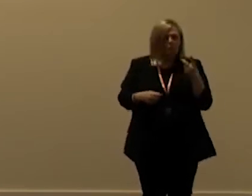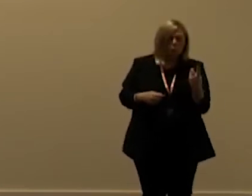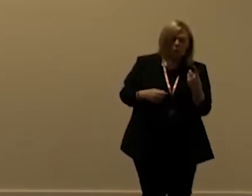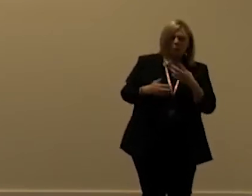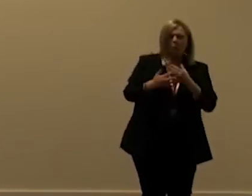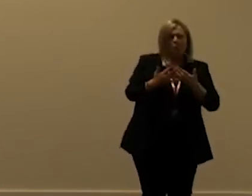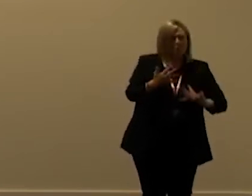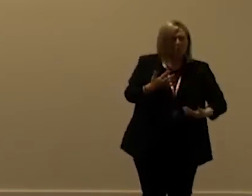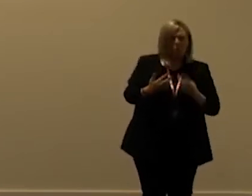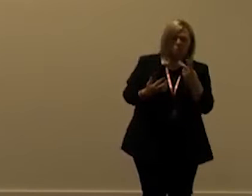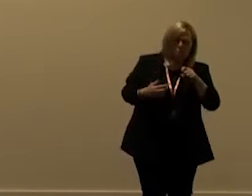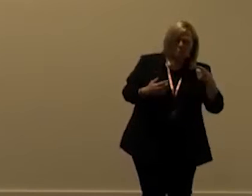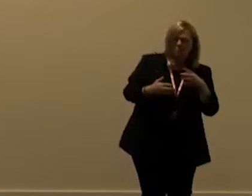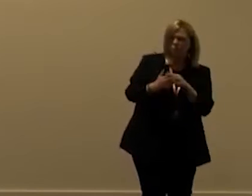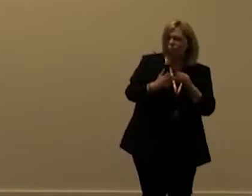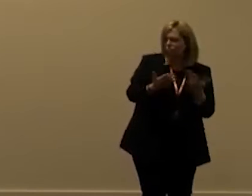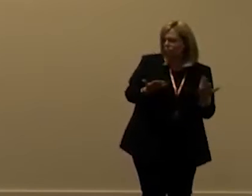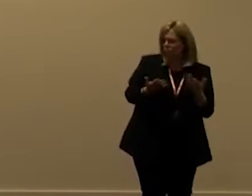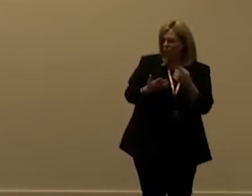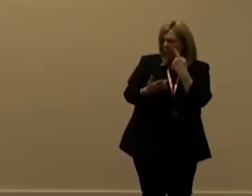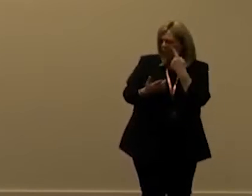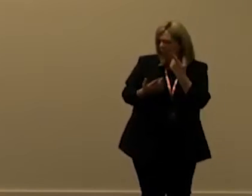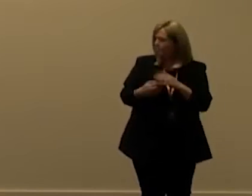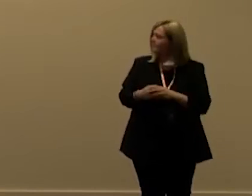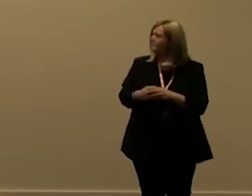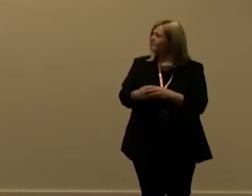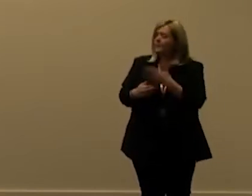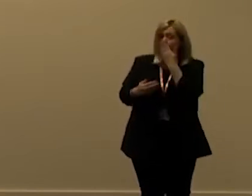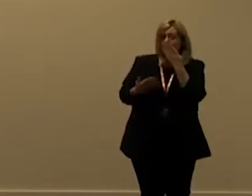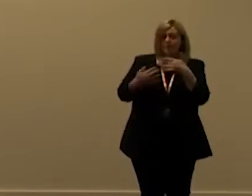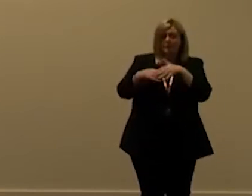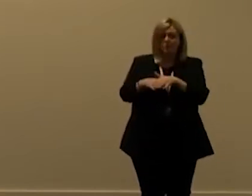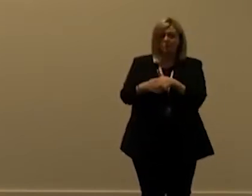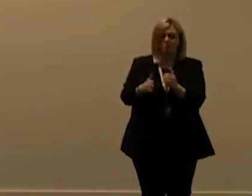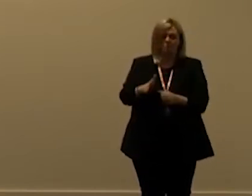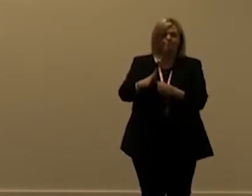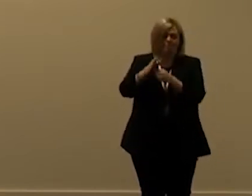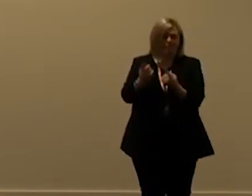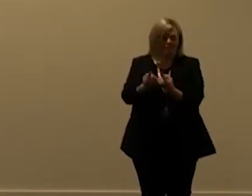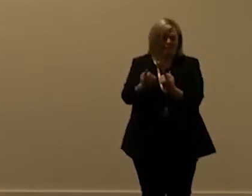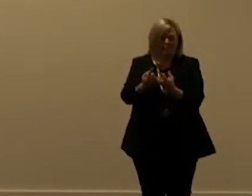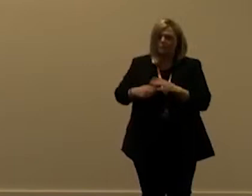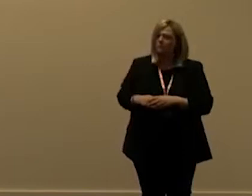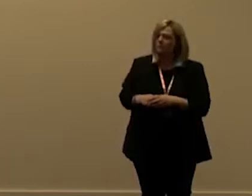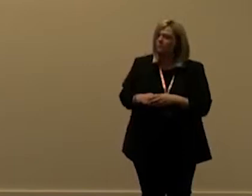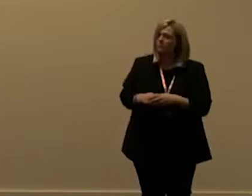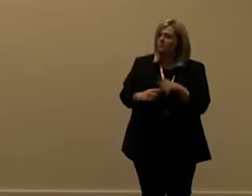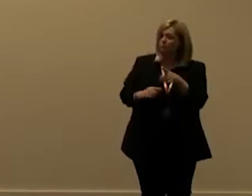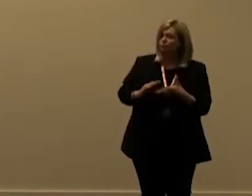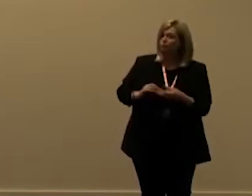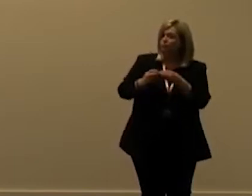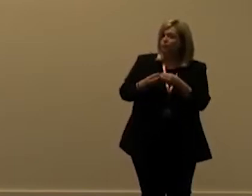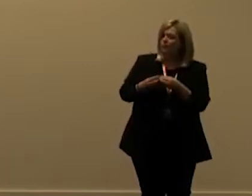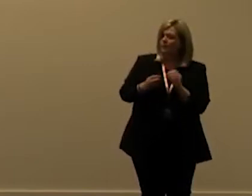two two point zero for a few days it seems like integrations are the main culprits um they're they are causing this